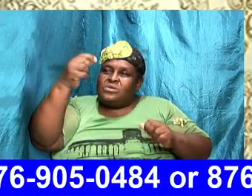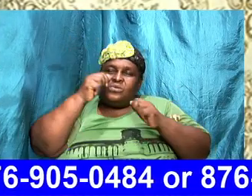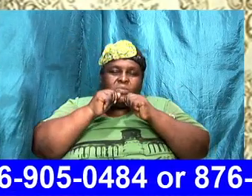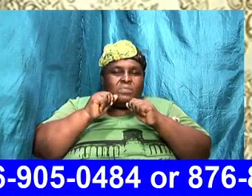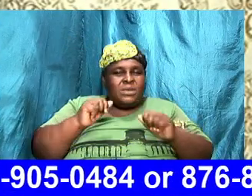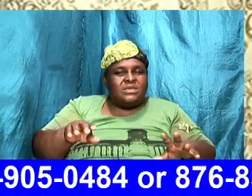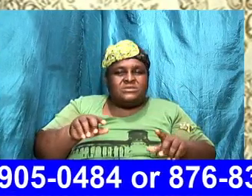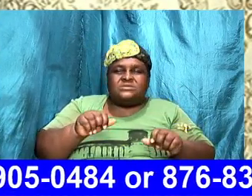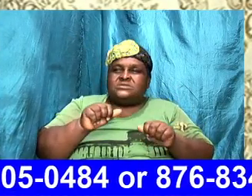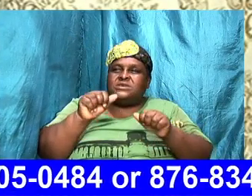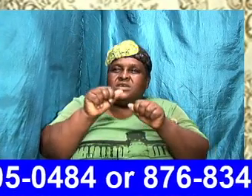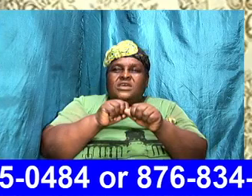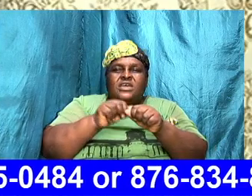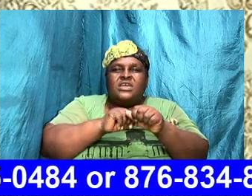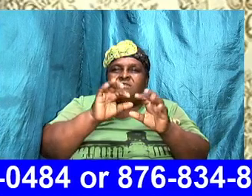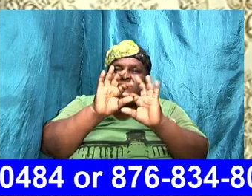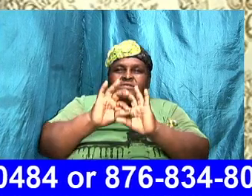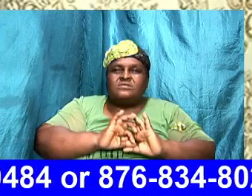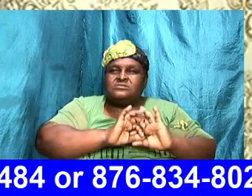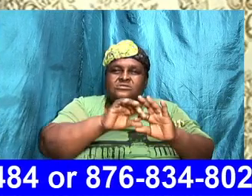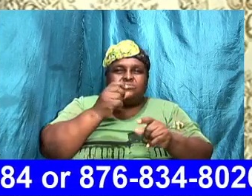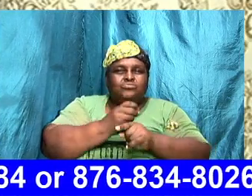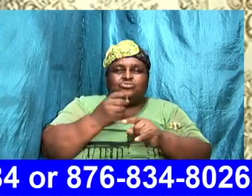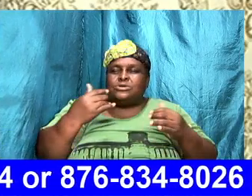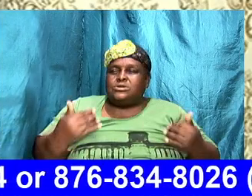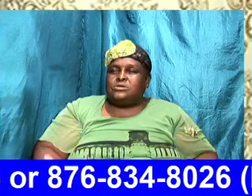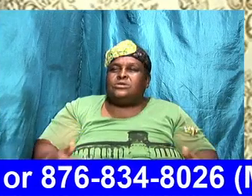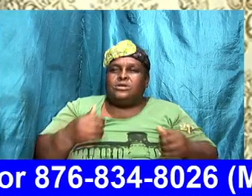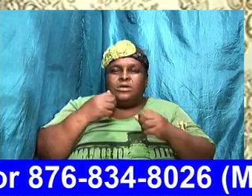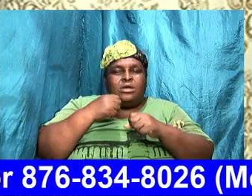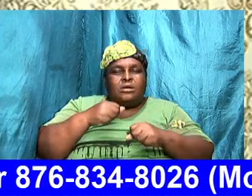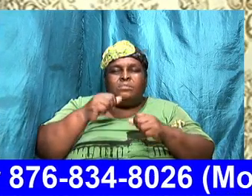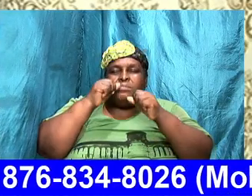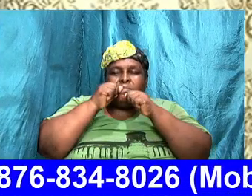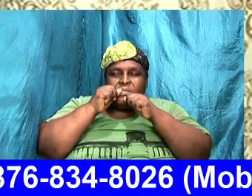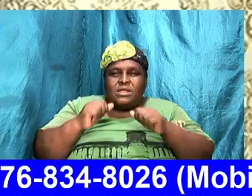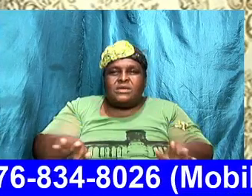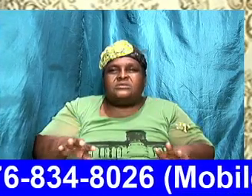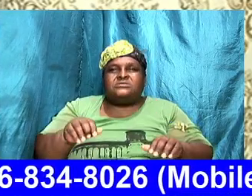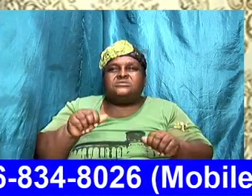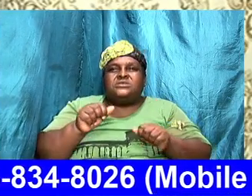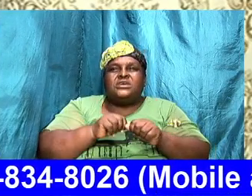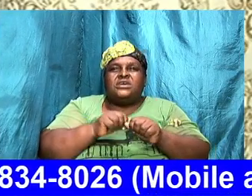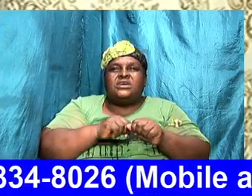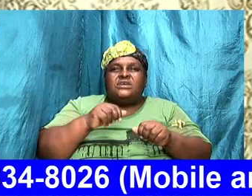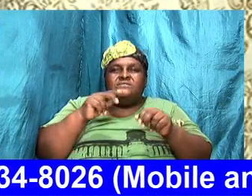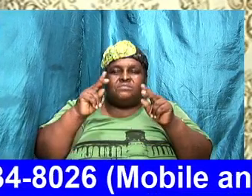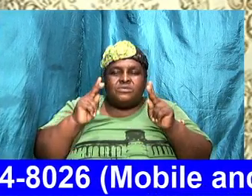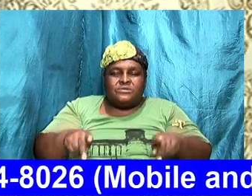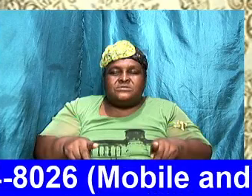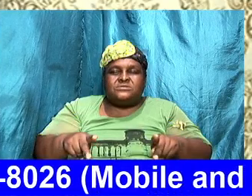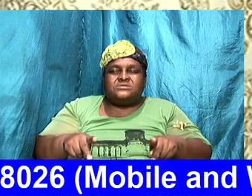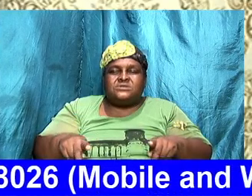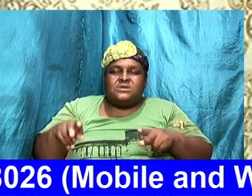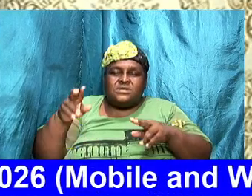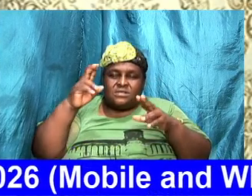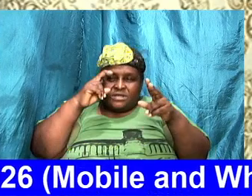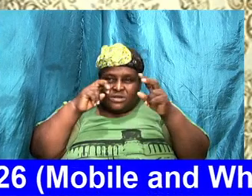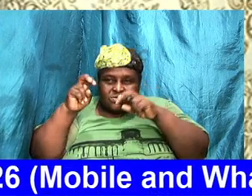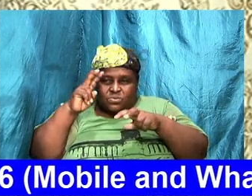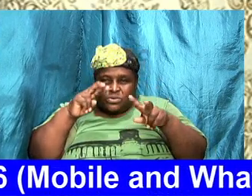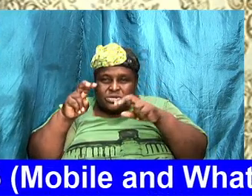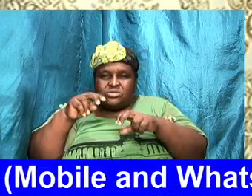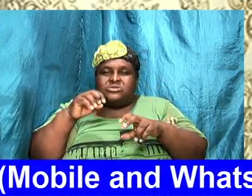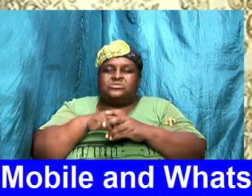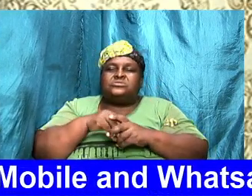god every relationship right now lord bless every folks that tune in and even those that will tune in in the